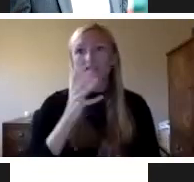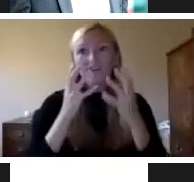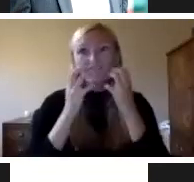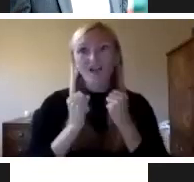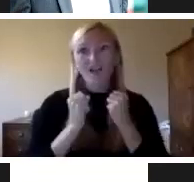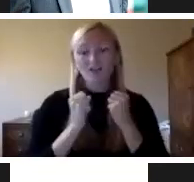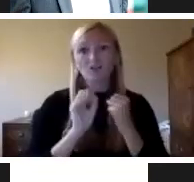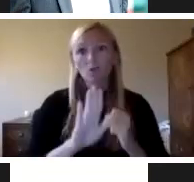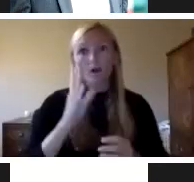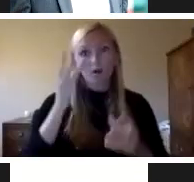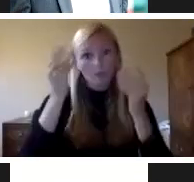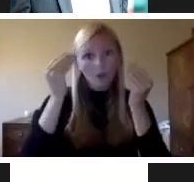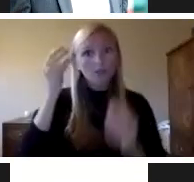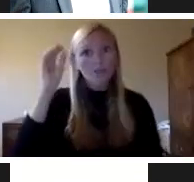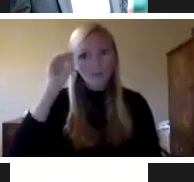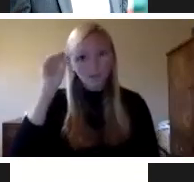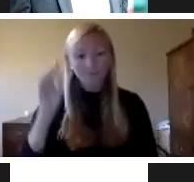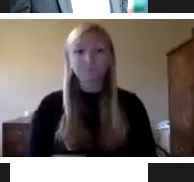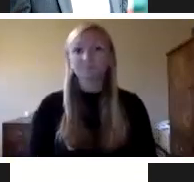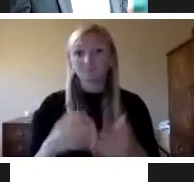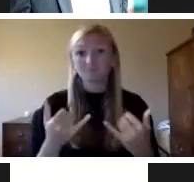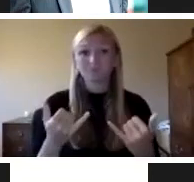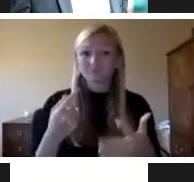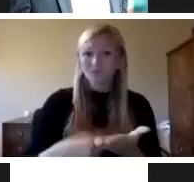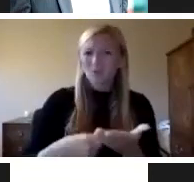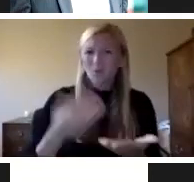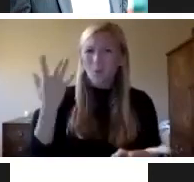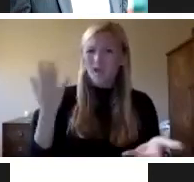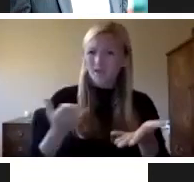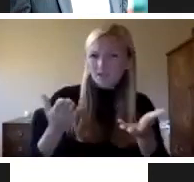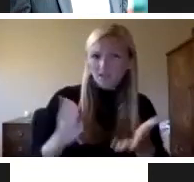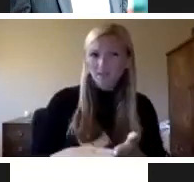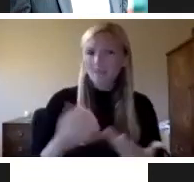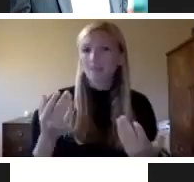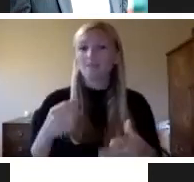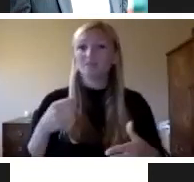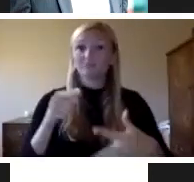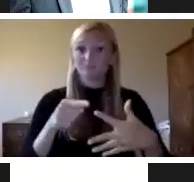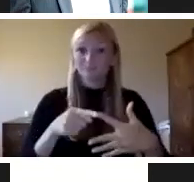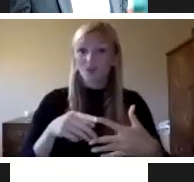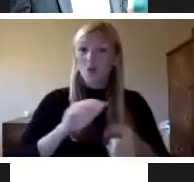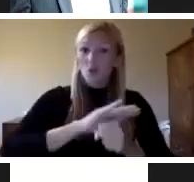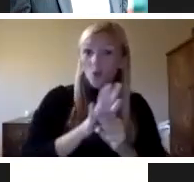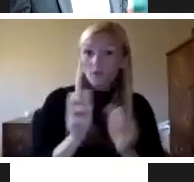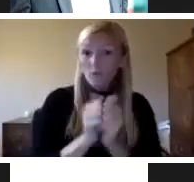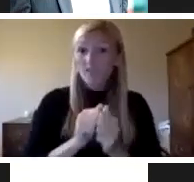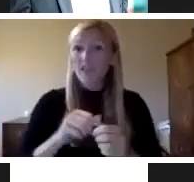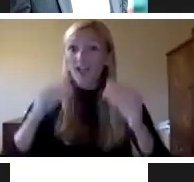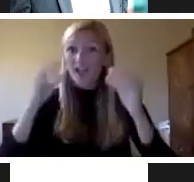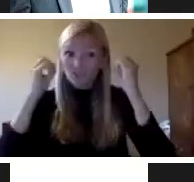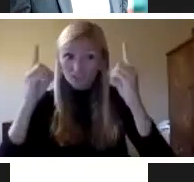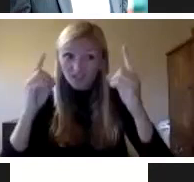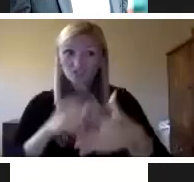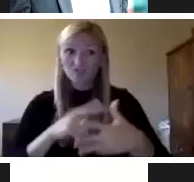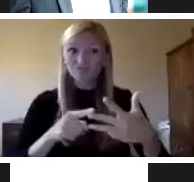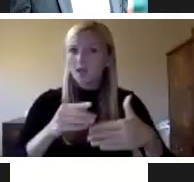thinking so we're going to talk a little bit about why we're all here a little bit about what's happened with covet and education some of the next steps in